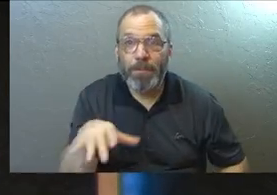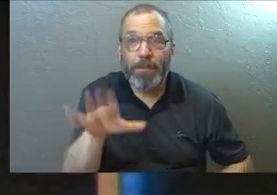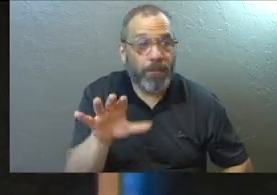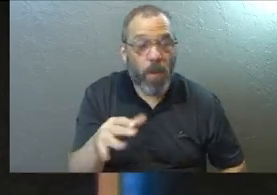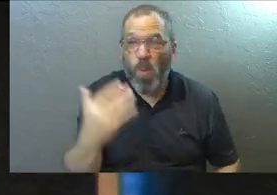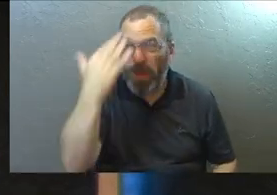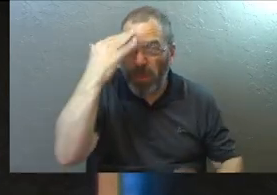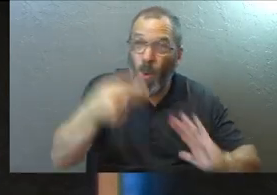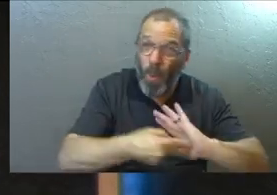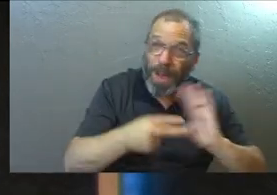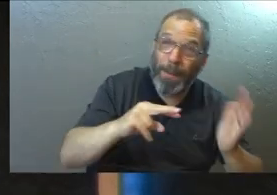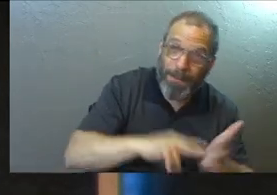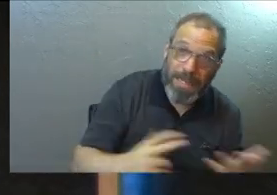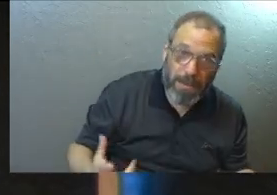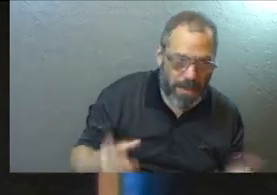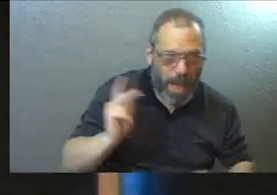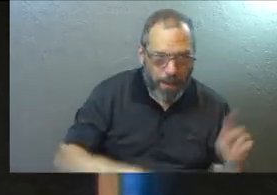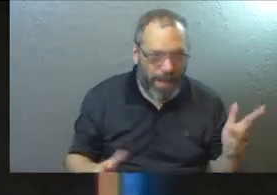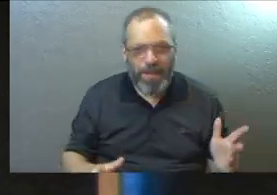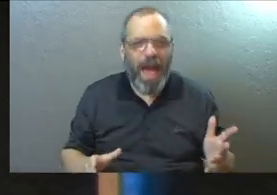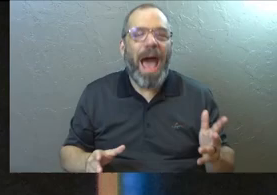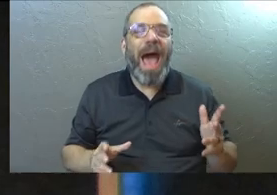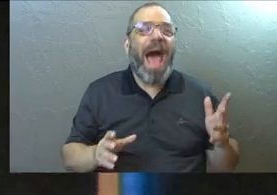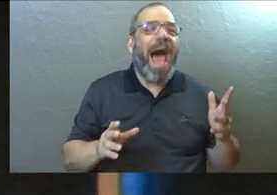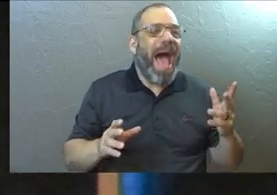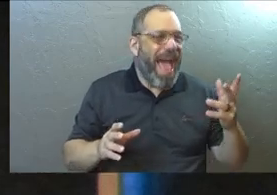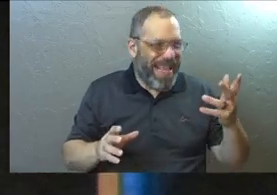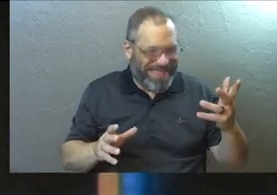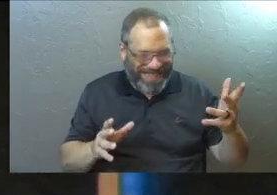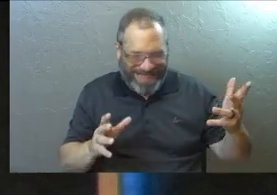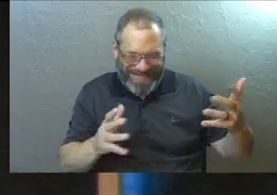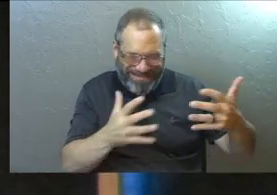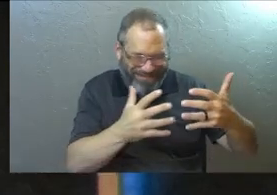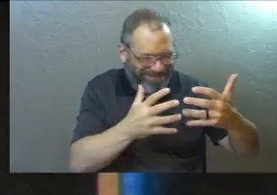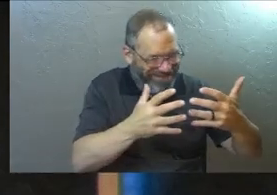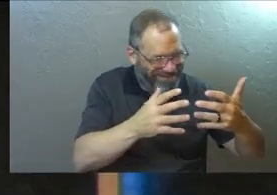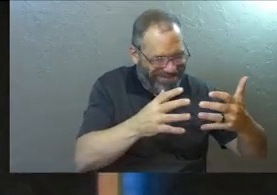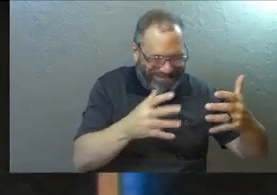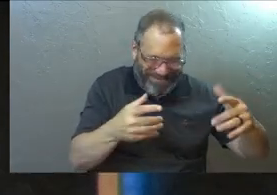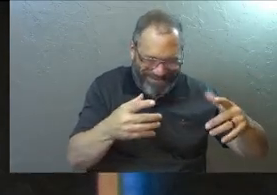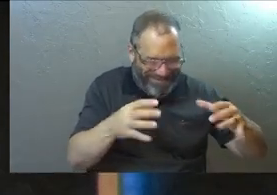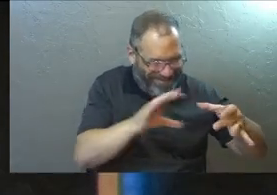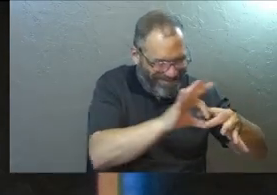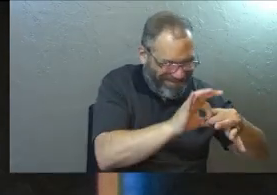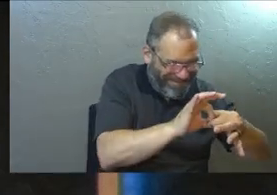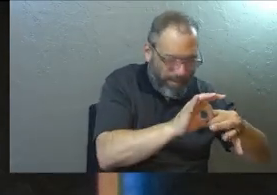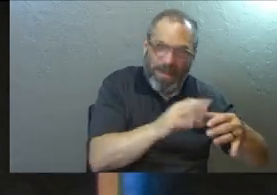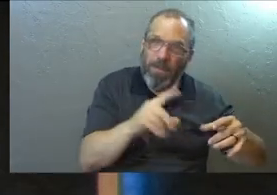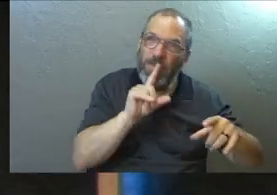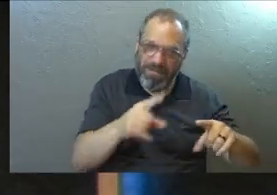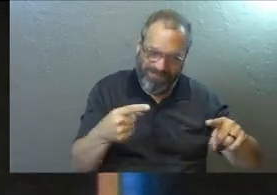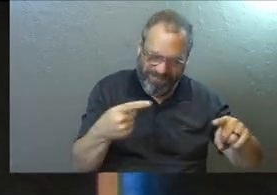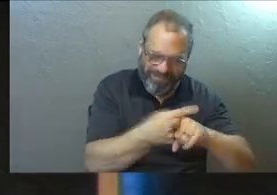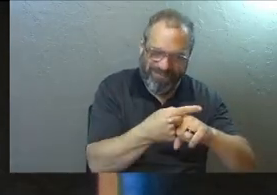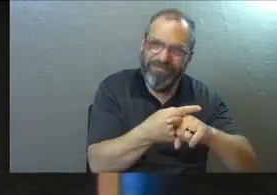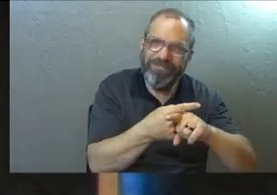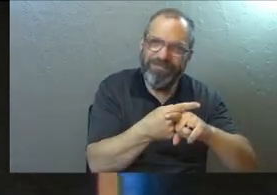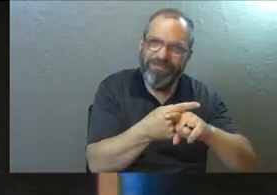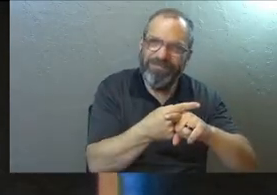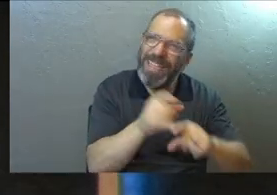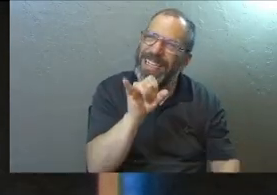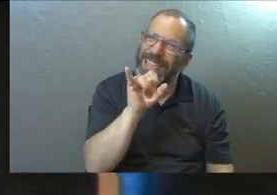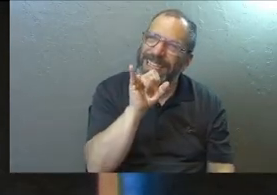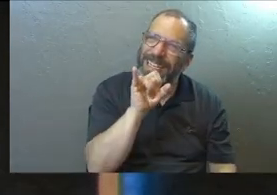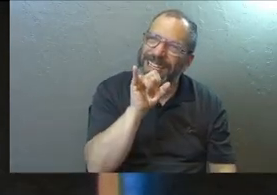know what's being said there. We all know that people are trying to pull two things apart that kind of don't really pull apart. Because if you